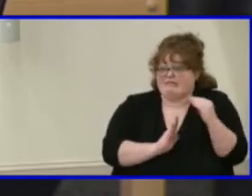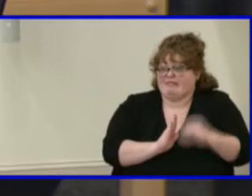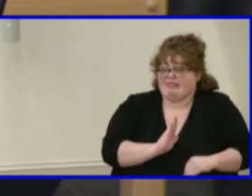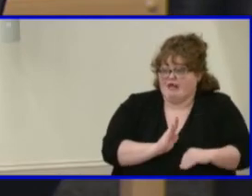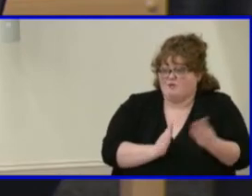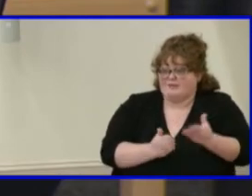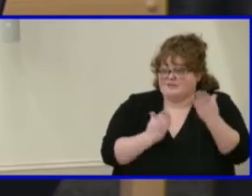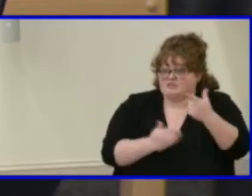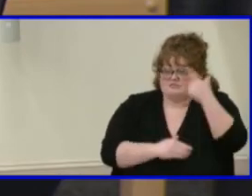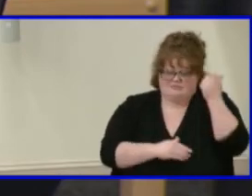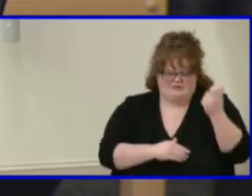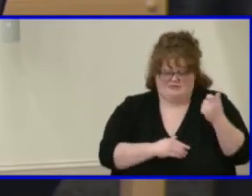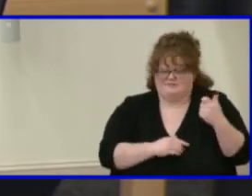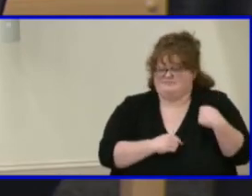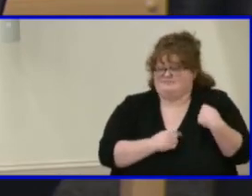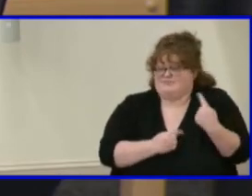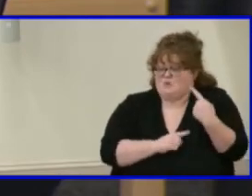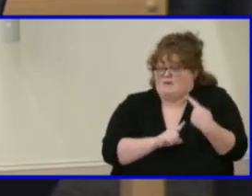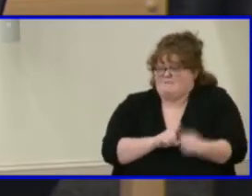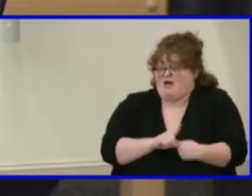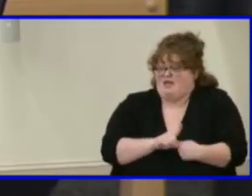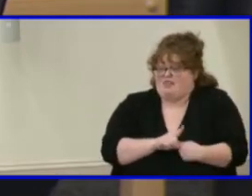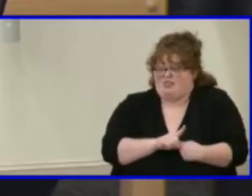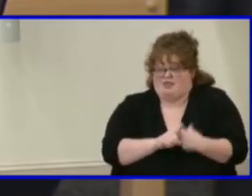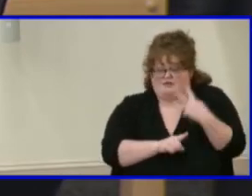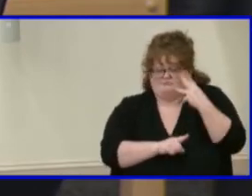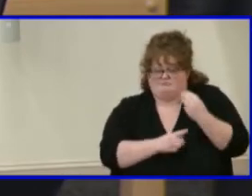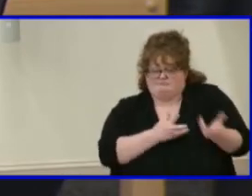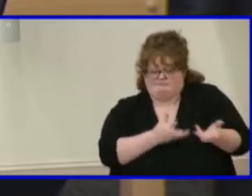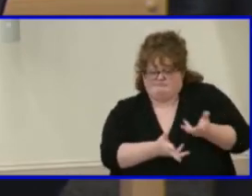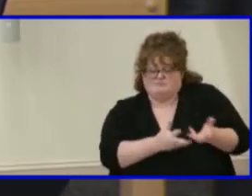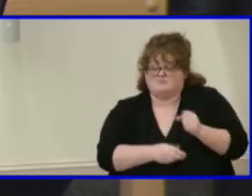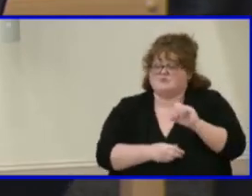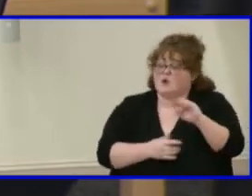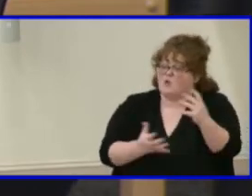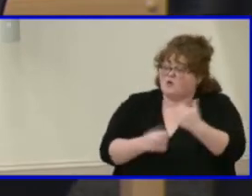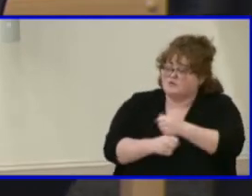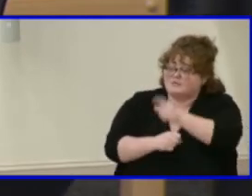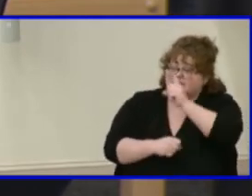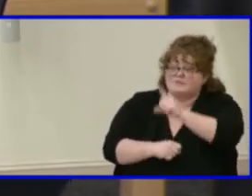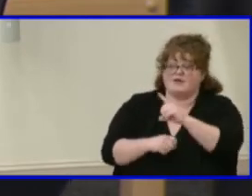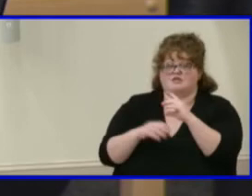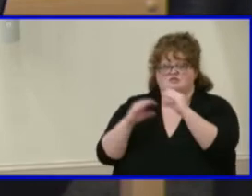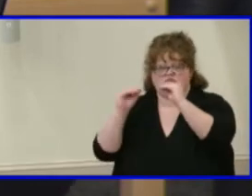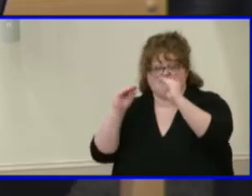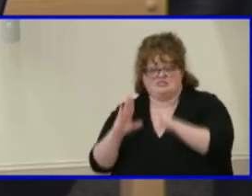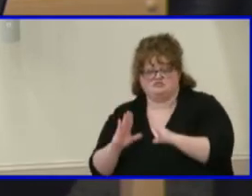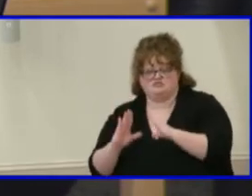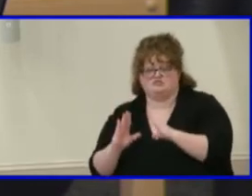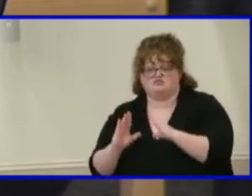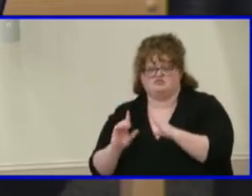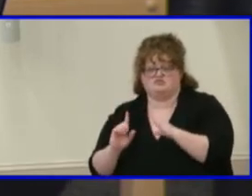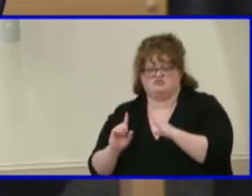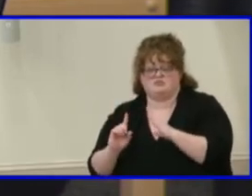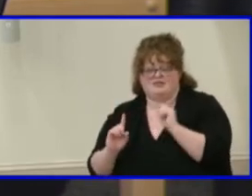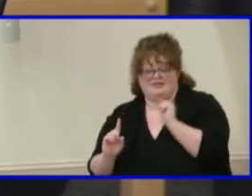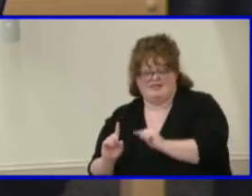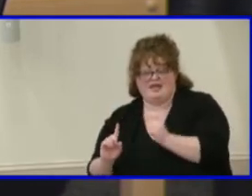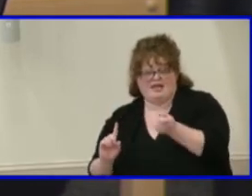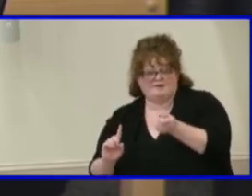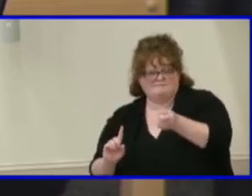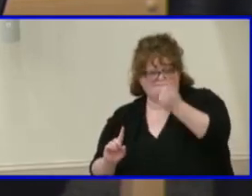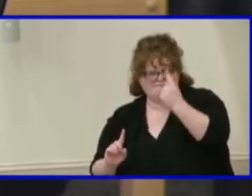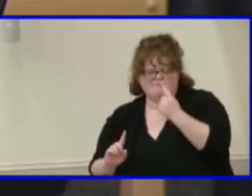Yeah. So there, so I really want to make sure that teachers get, um, adequate understanding. I'm not sure training